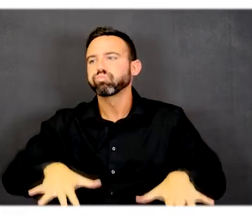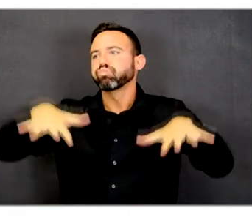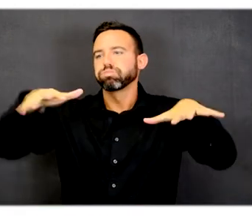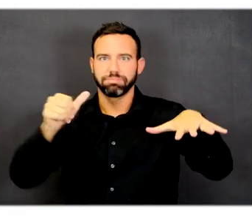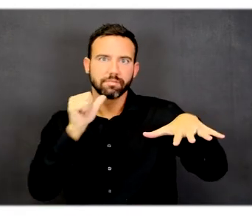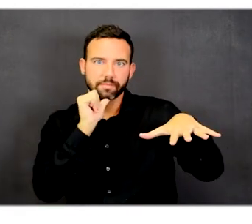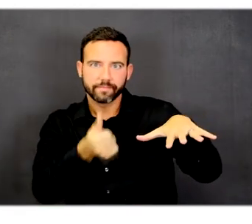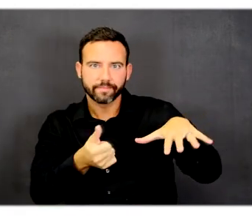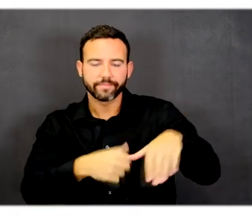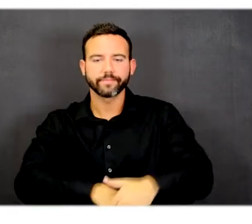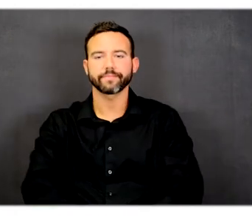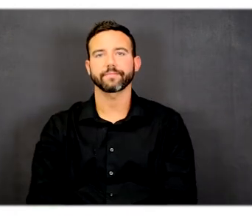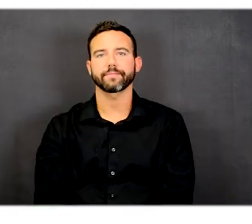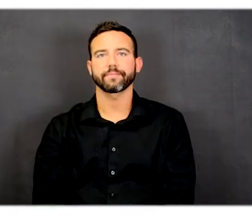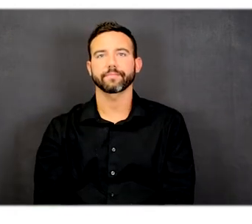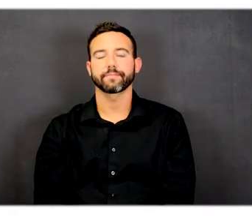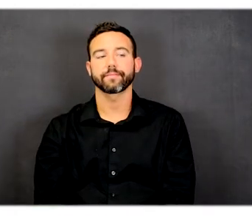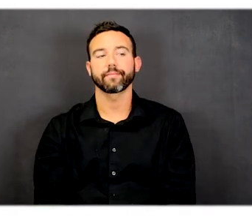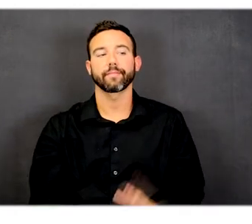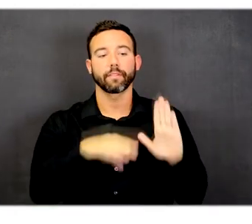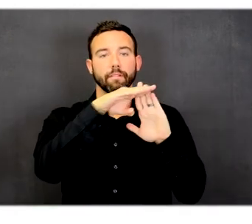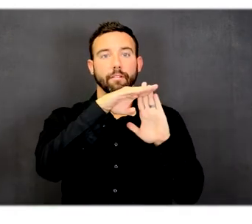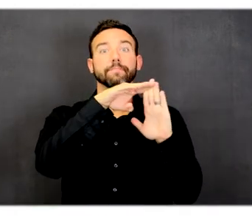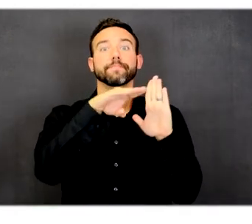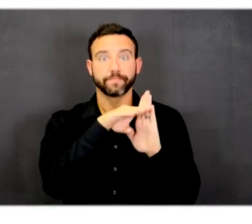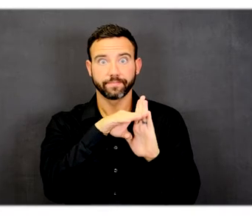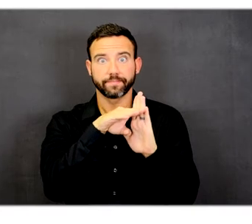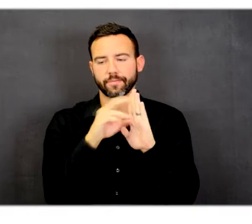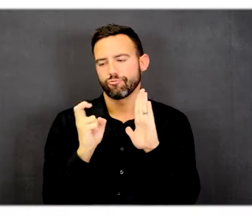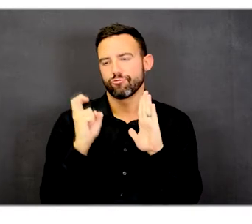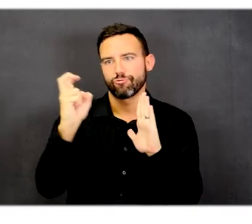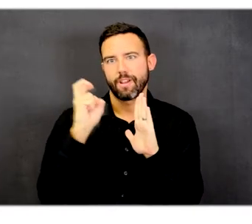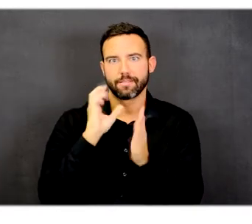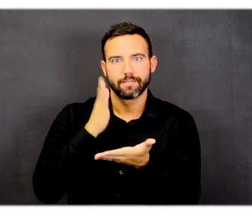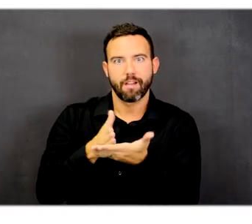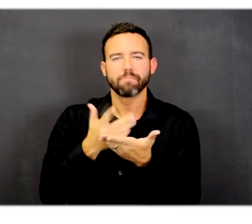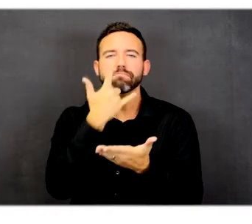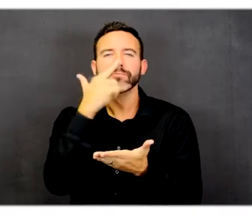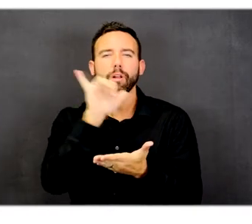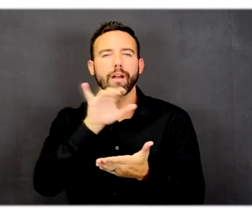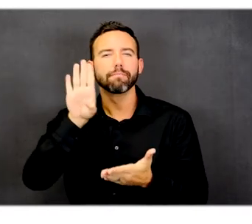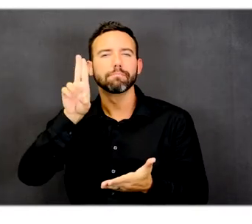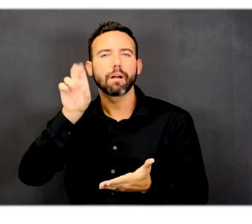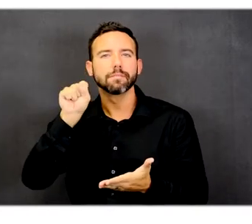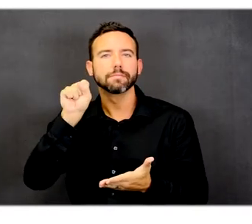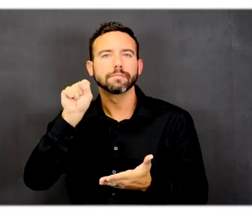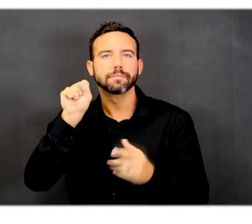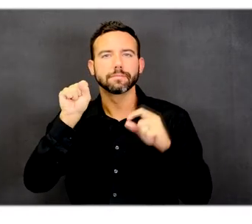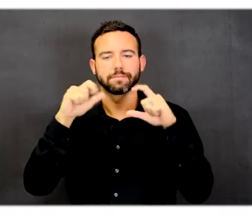The next one down is transit stop represented by a bus and a red circle.